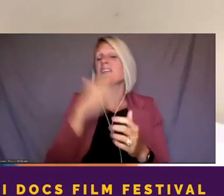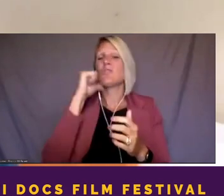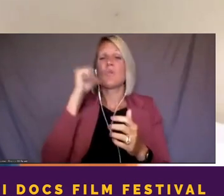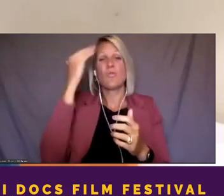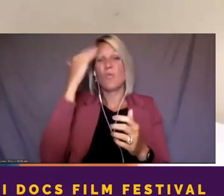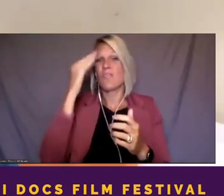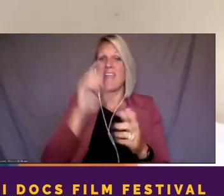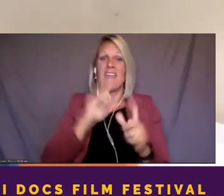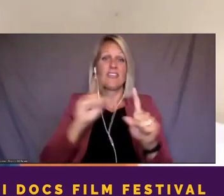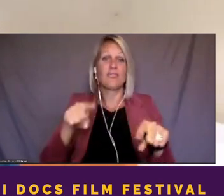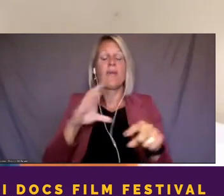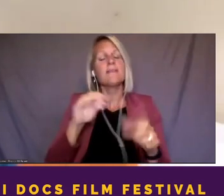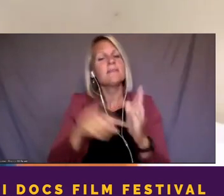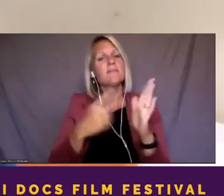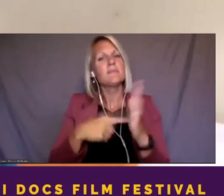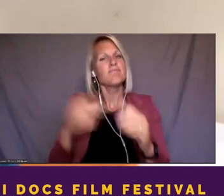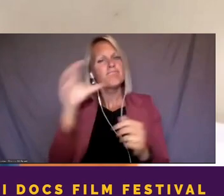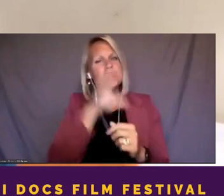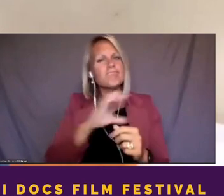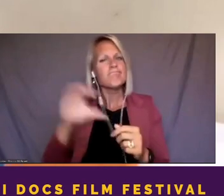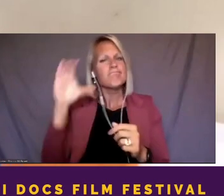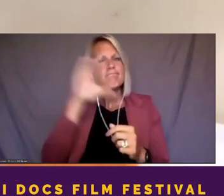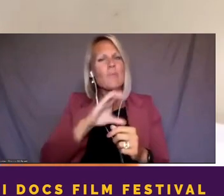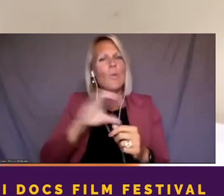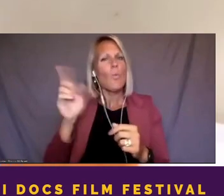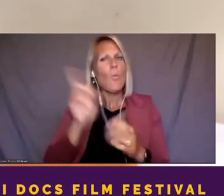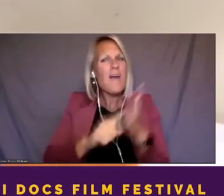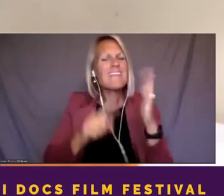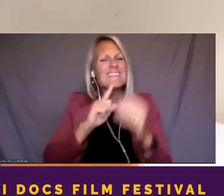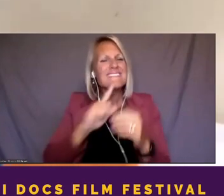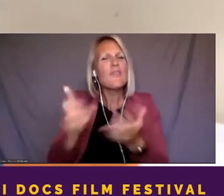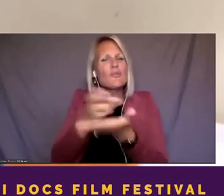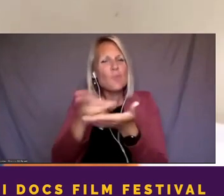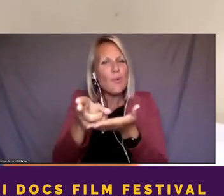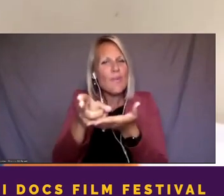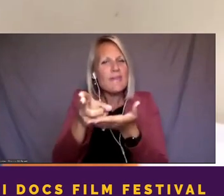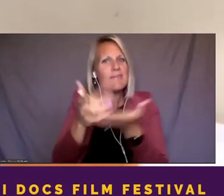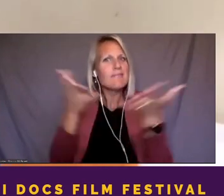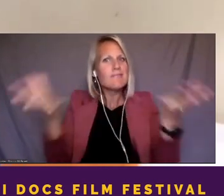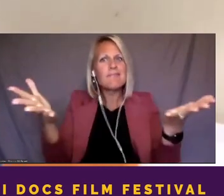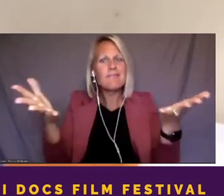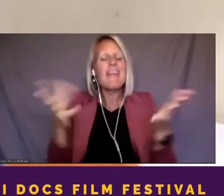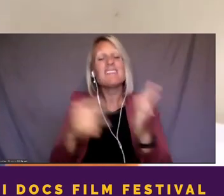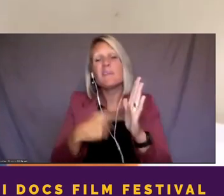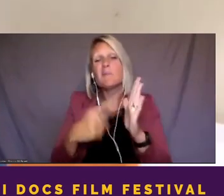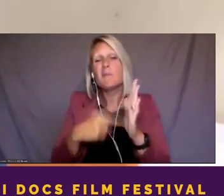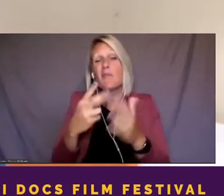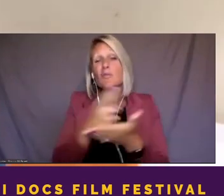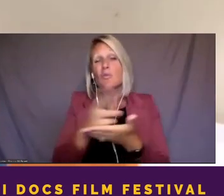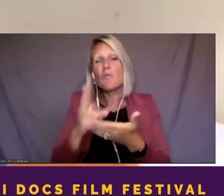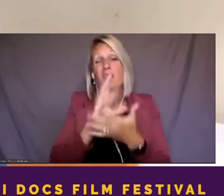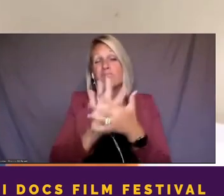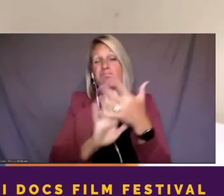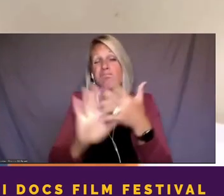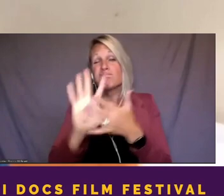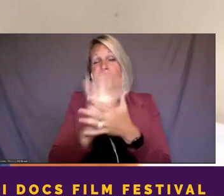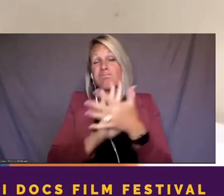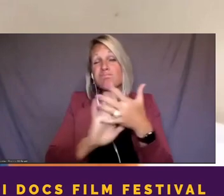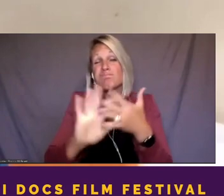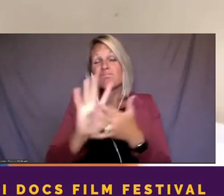we're kind of searching for truth, you know, that's, that's what we're looking for. And sometimes the truth is very murky. You know, Dale,